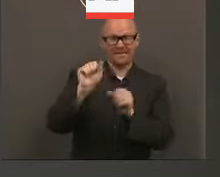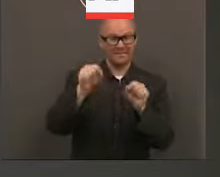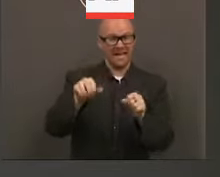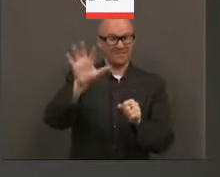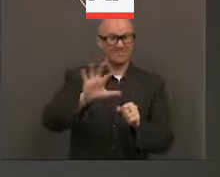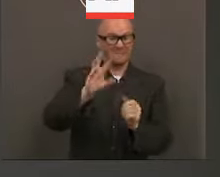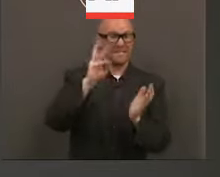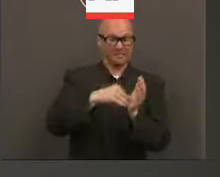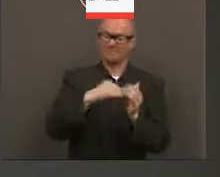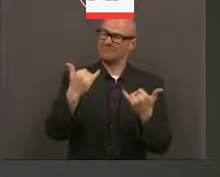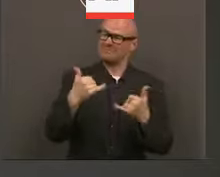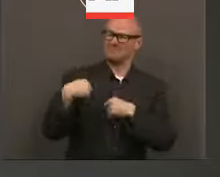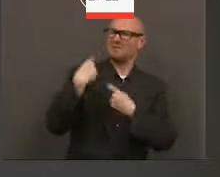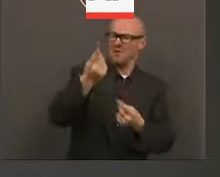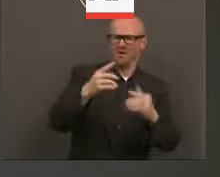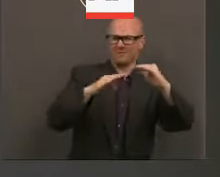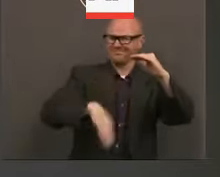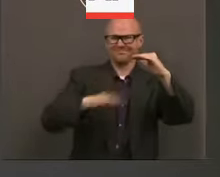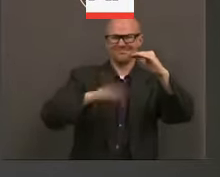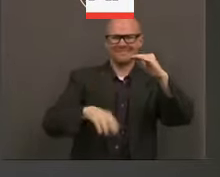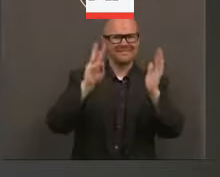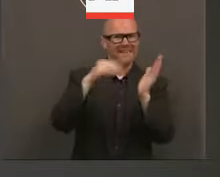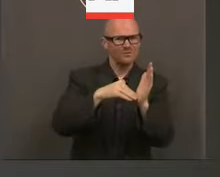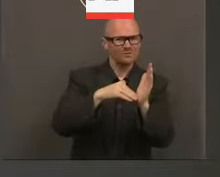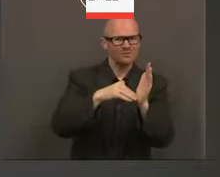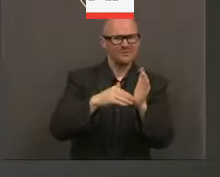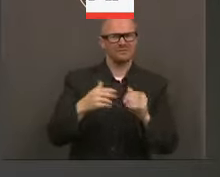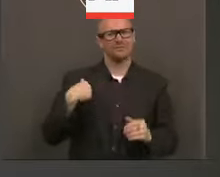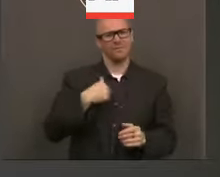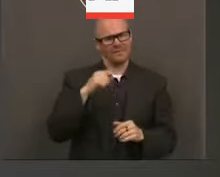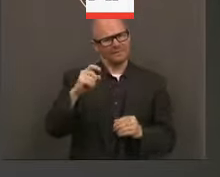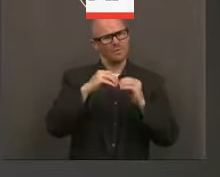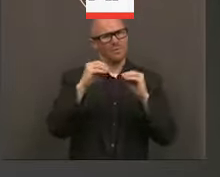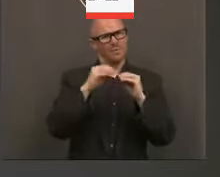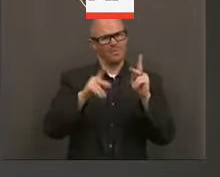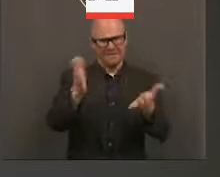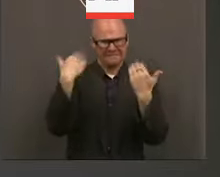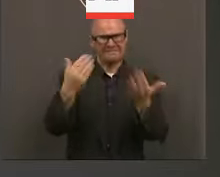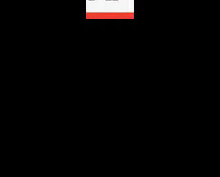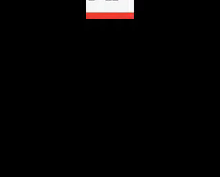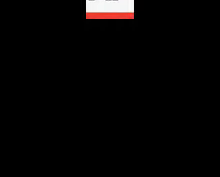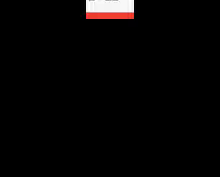still falling far short of that number. And so there's need to have more people to get tested.